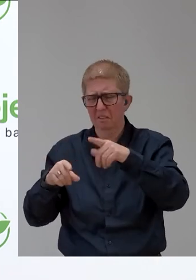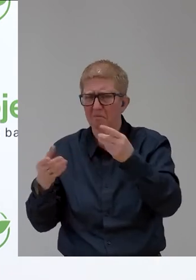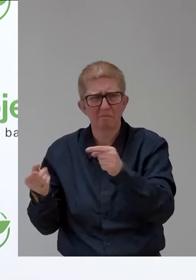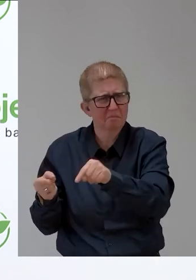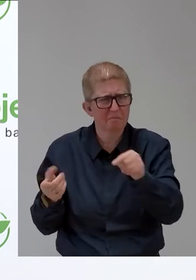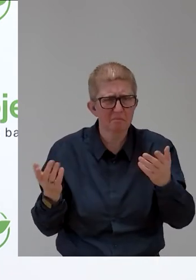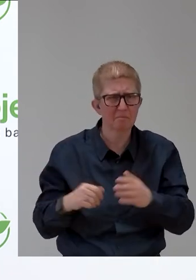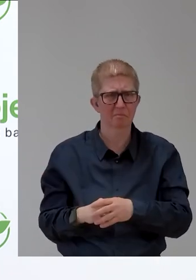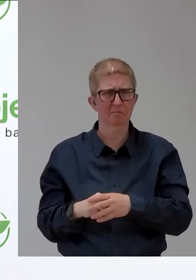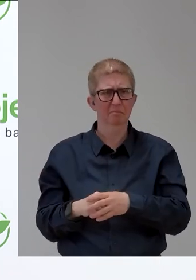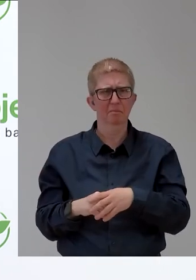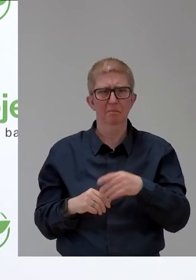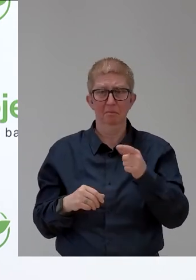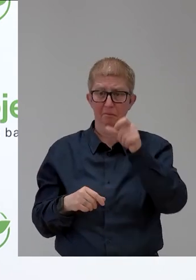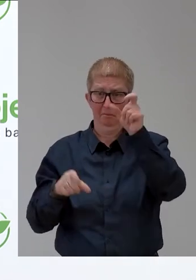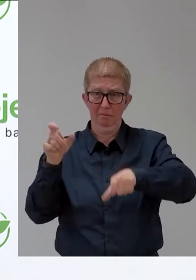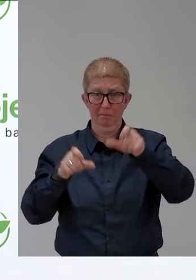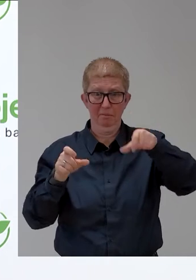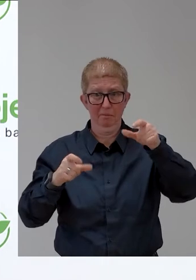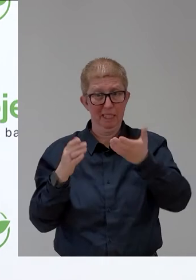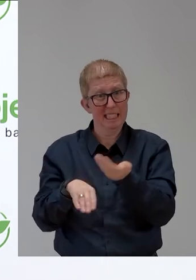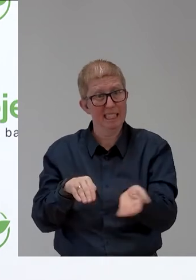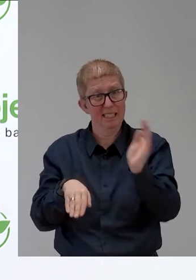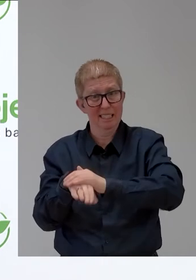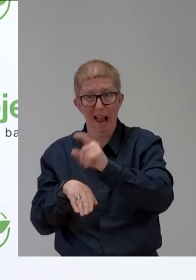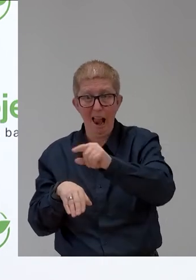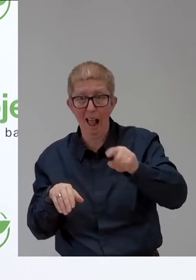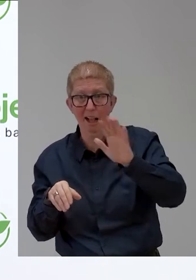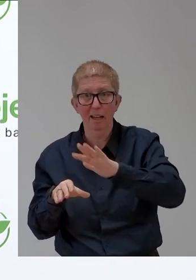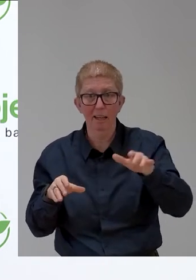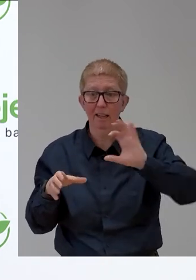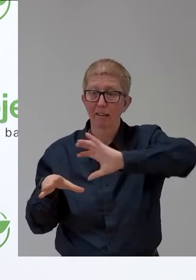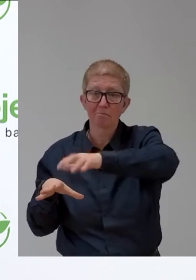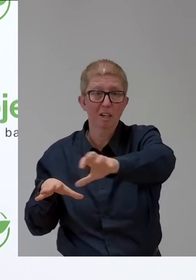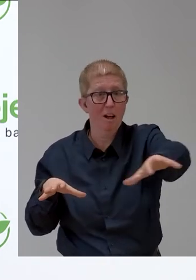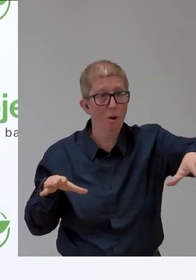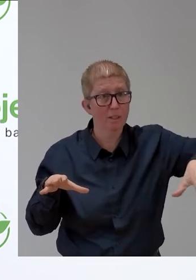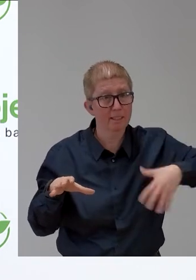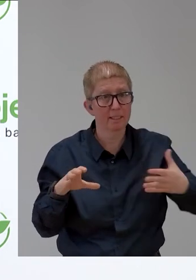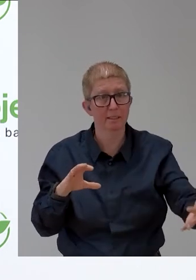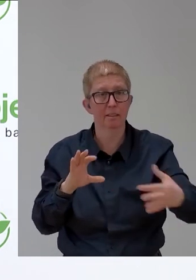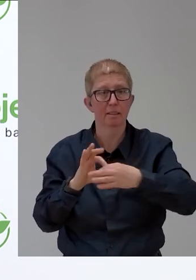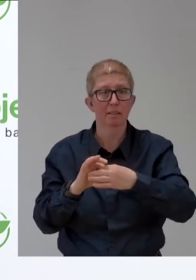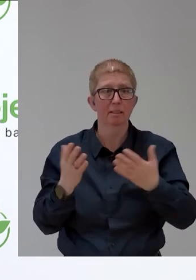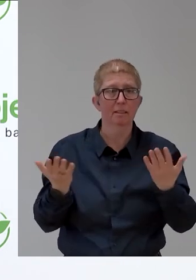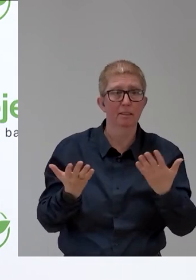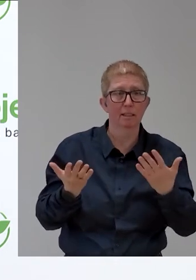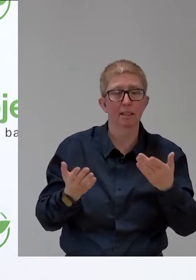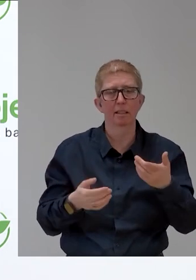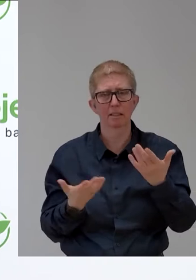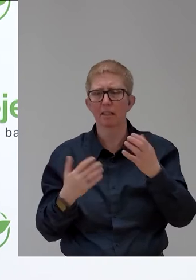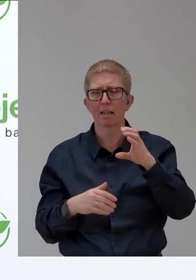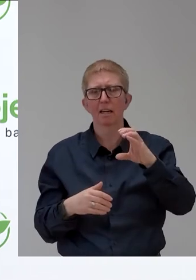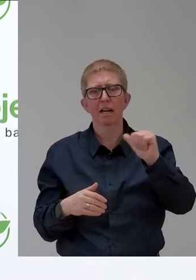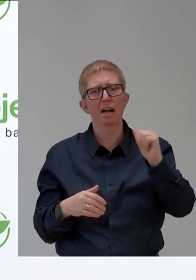worlds into one room like CAD CAM software, any other software, bringing in creative minds, electrician,